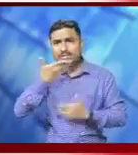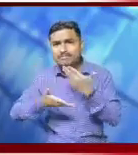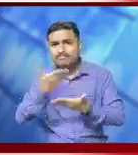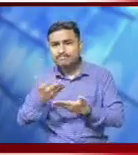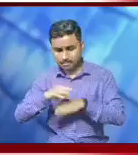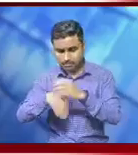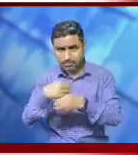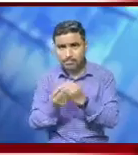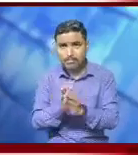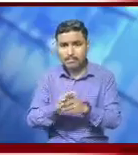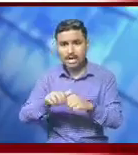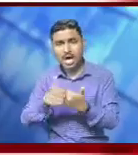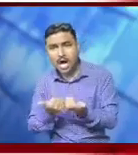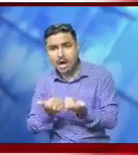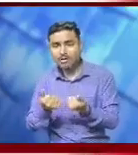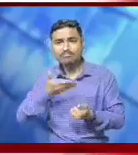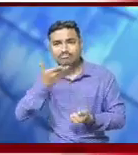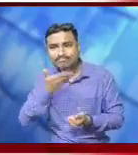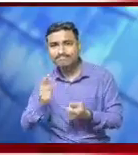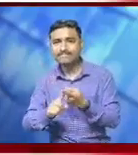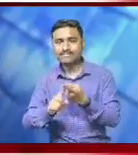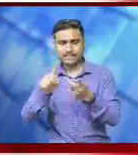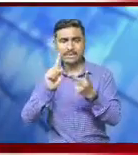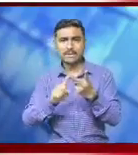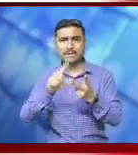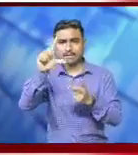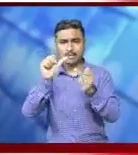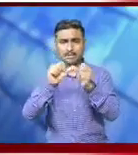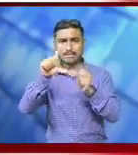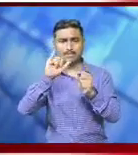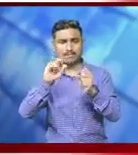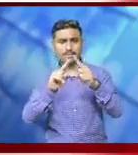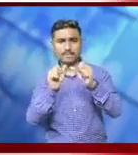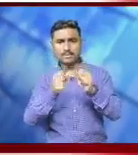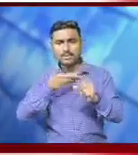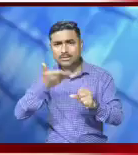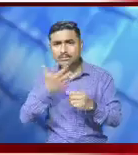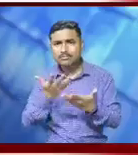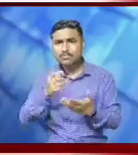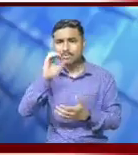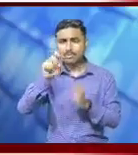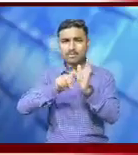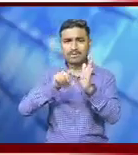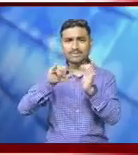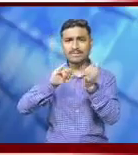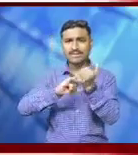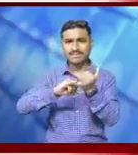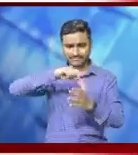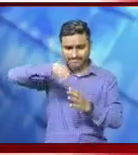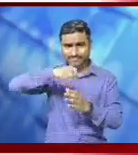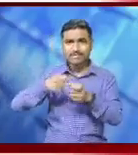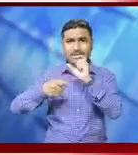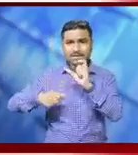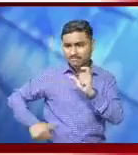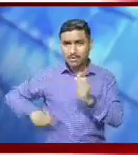by Srimathi Krishna Rai, ASA worker and a demonstration of ORS preparation by